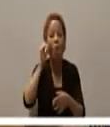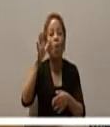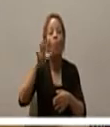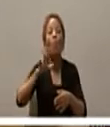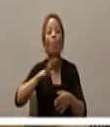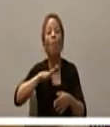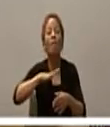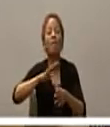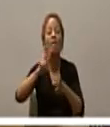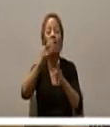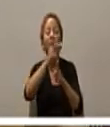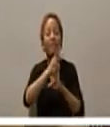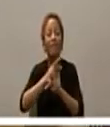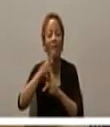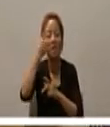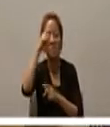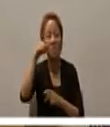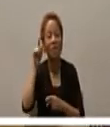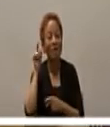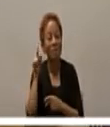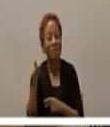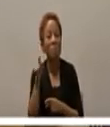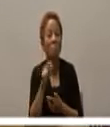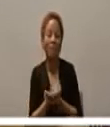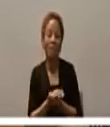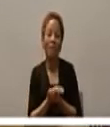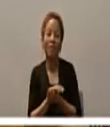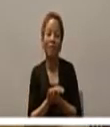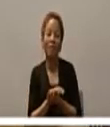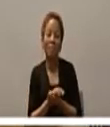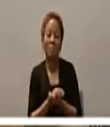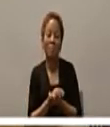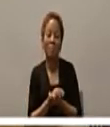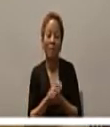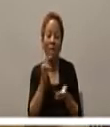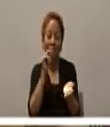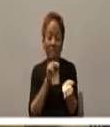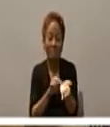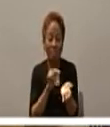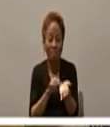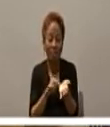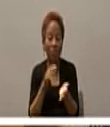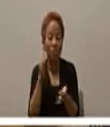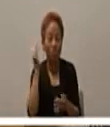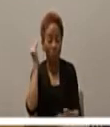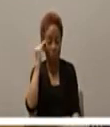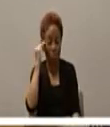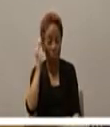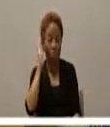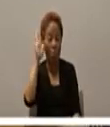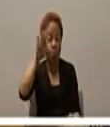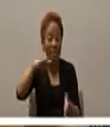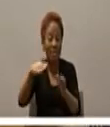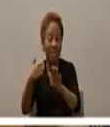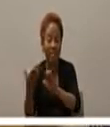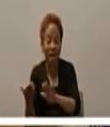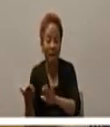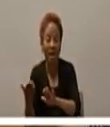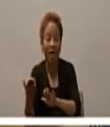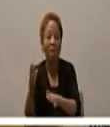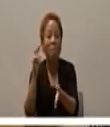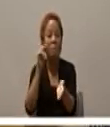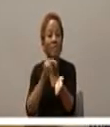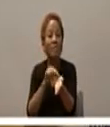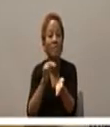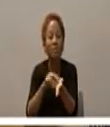knew the outcome she knew the outcome she knew what was going to happen he had terminal cancer and yet she was so cheerful and so